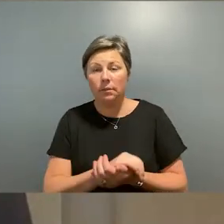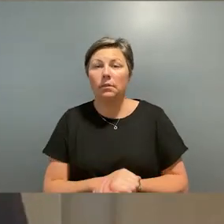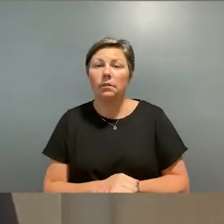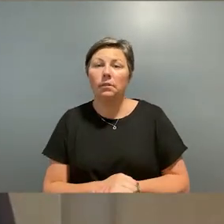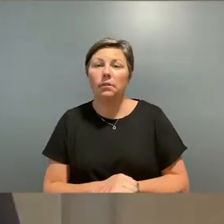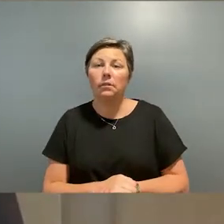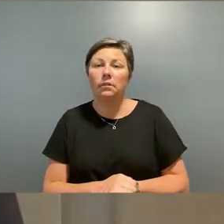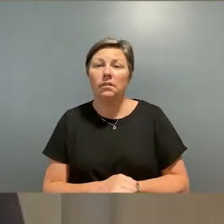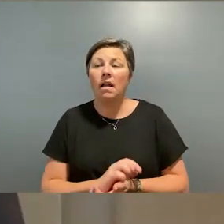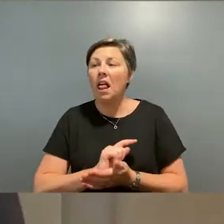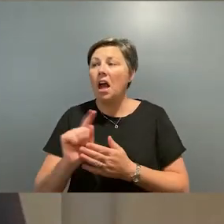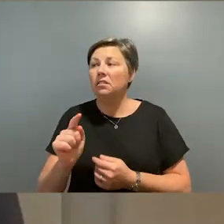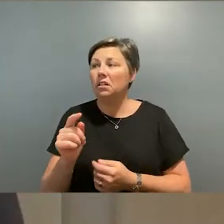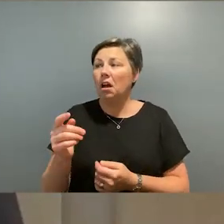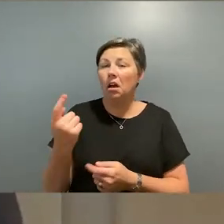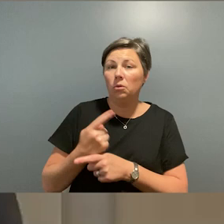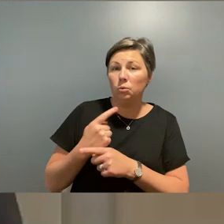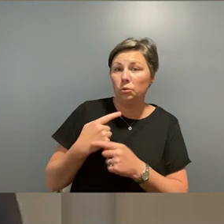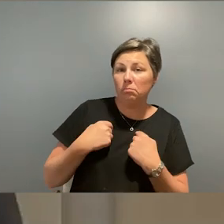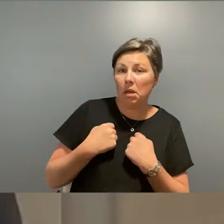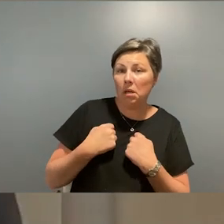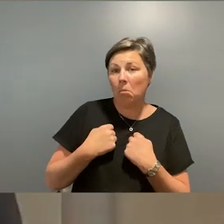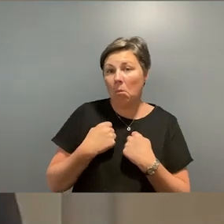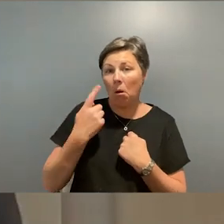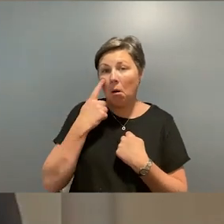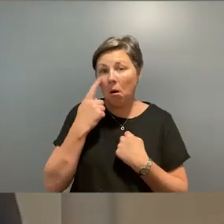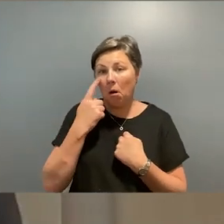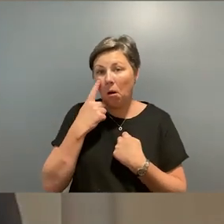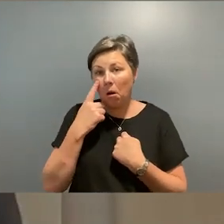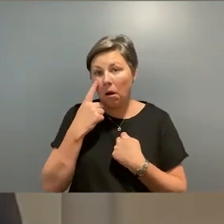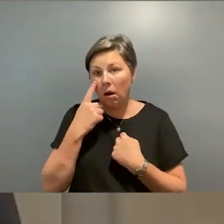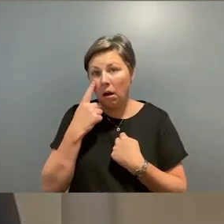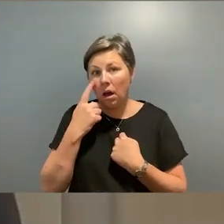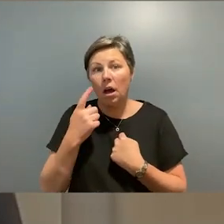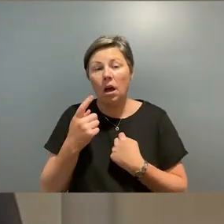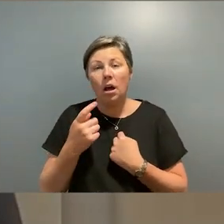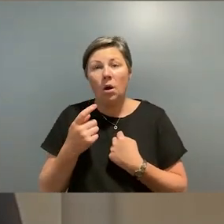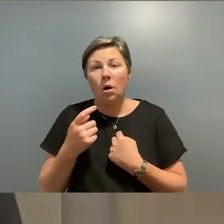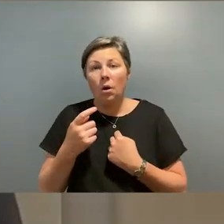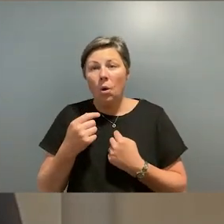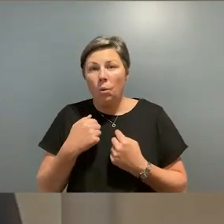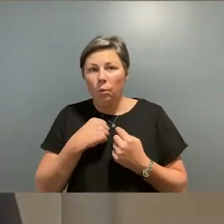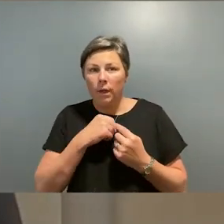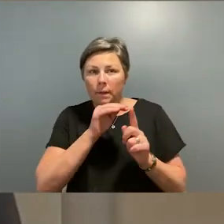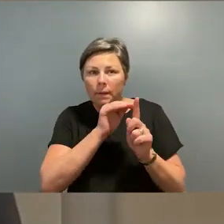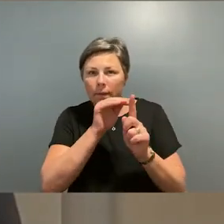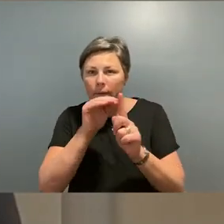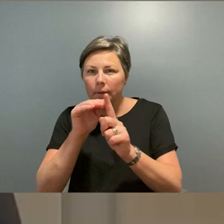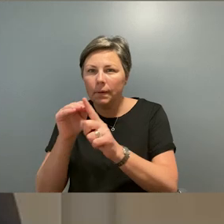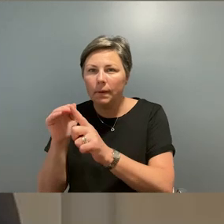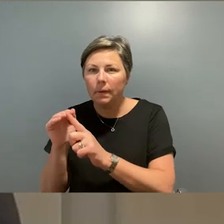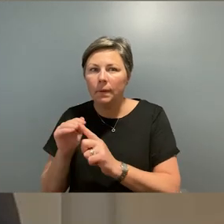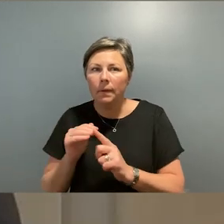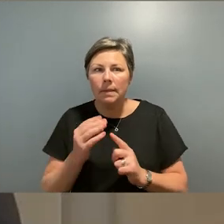naomi in turn got me involved and we decided we'd test elias's vision as some of the most important figures in